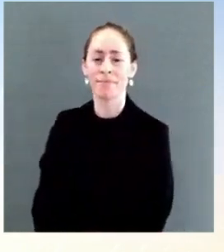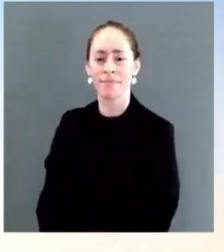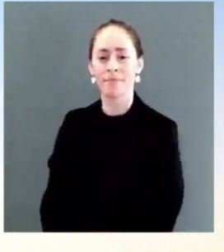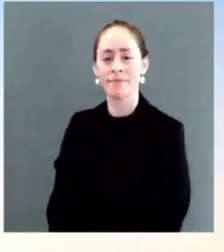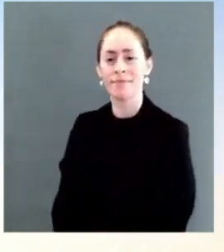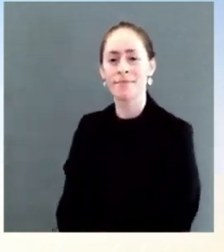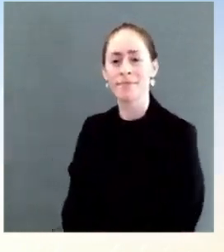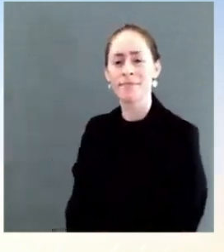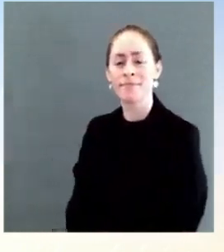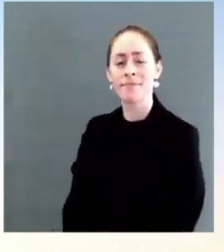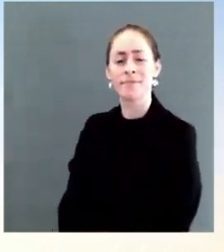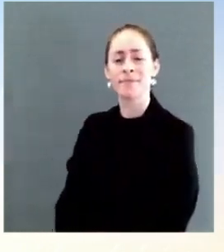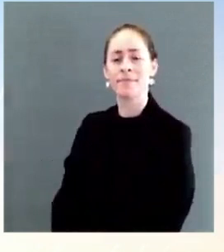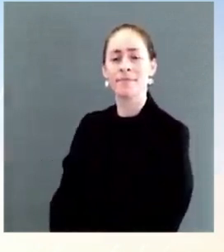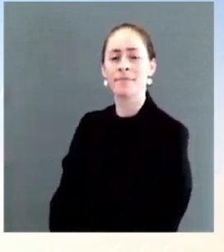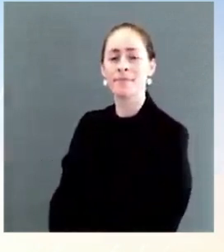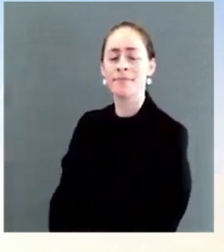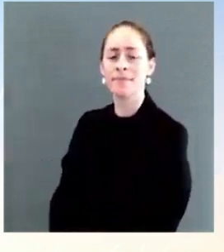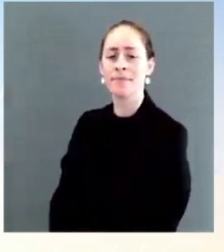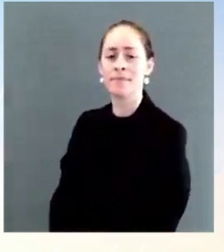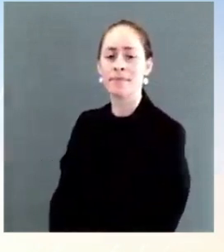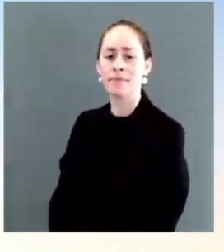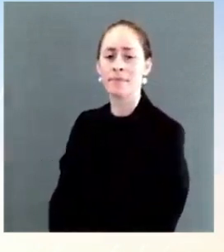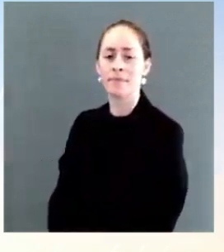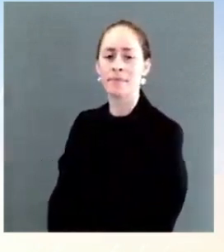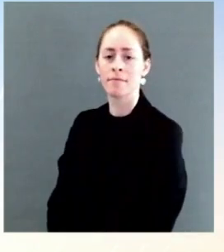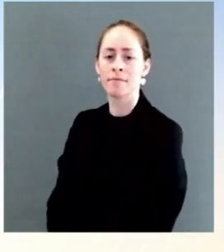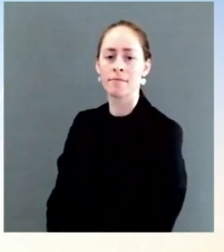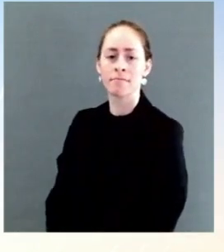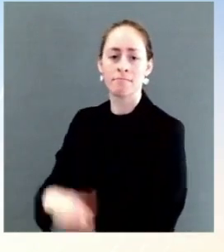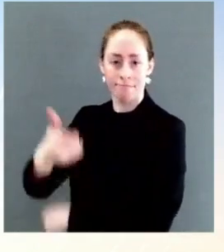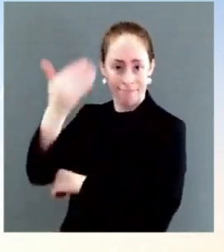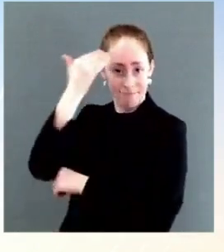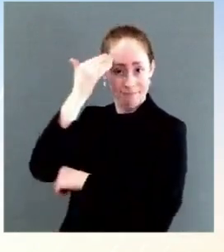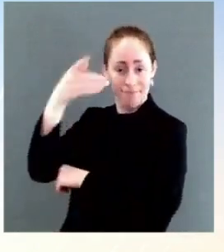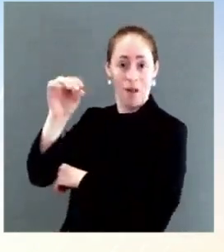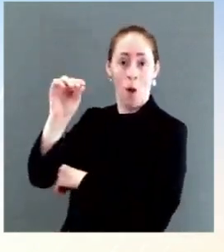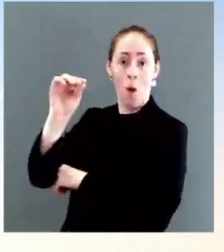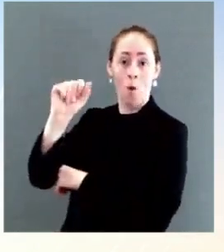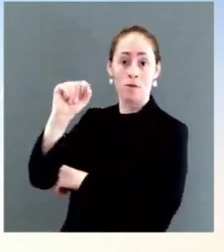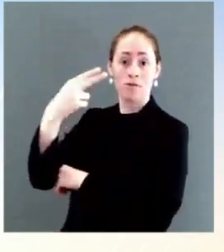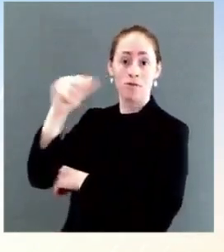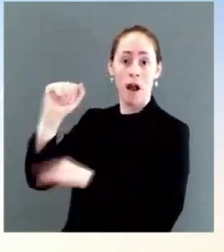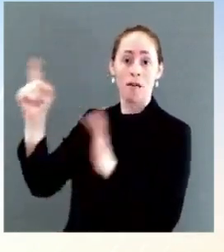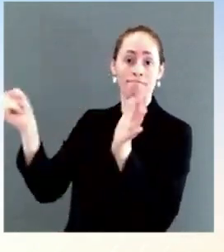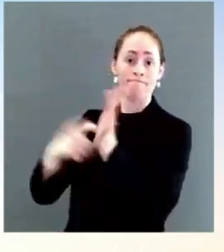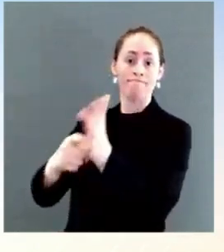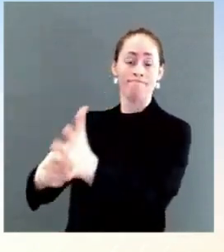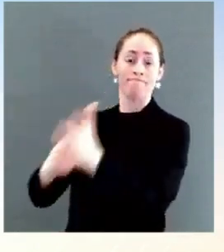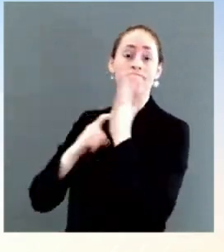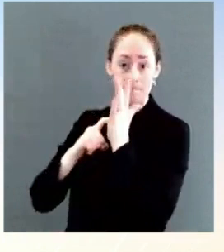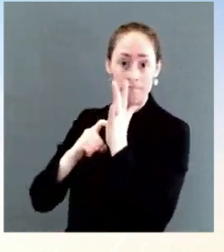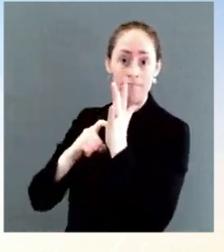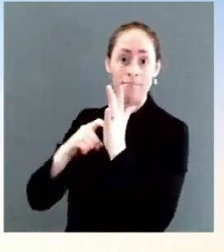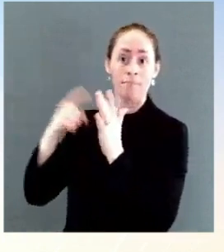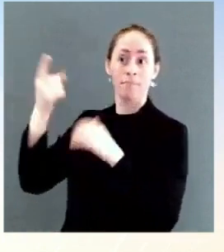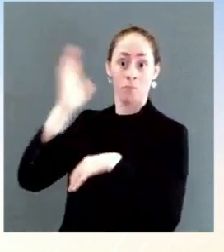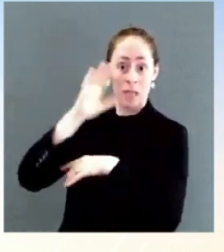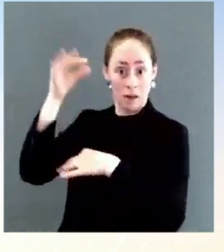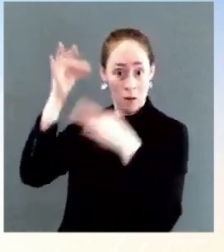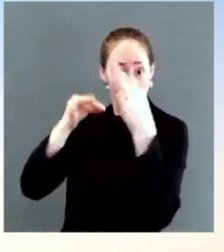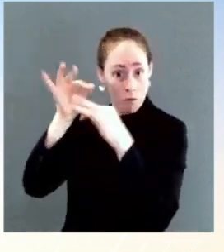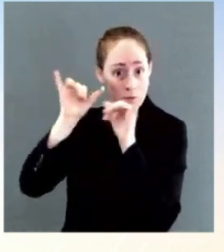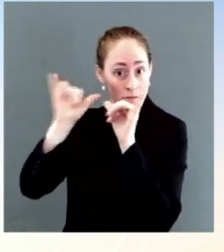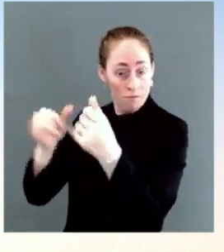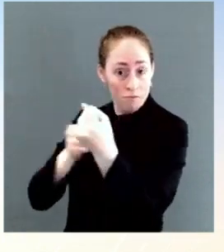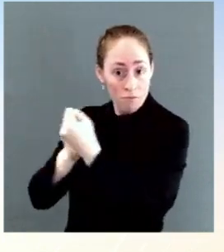this would maybe be a way to push more people to get vaccinated. You know, that's a possibility. But I think for the people who are listening to this, we again talk about why it's important